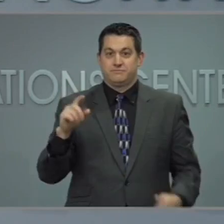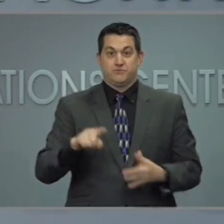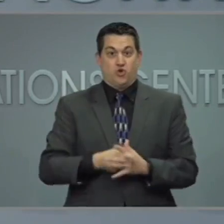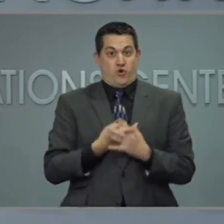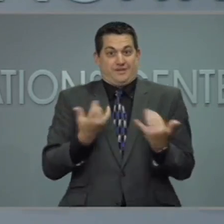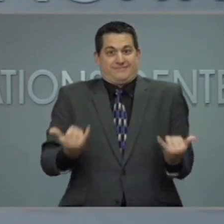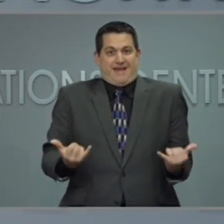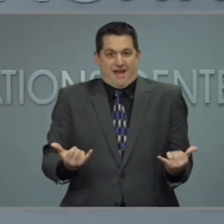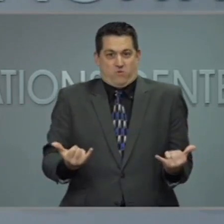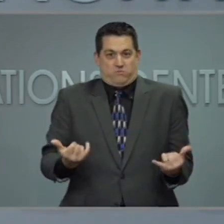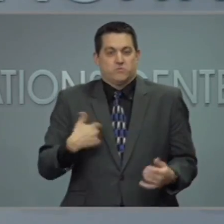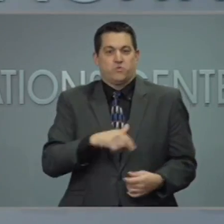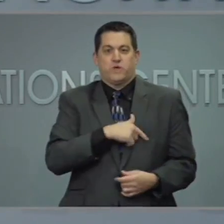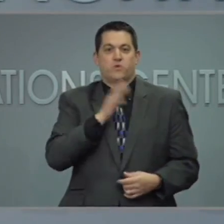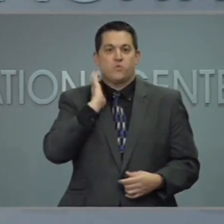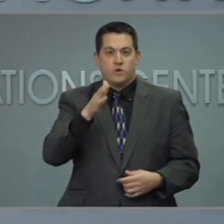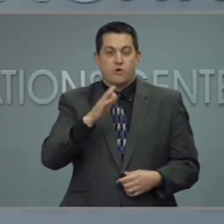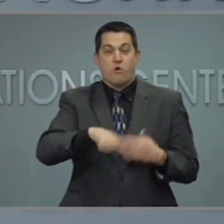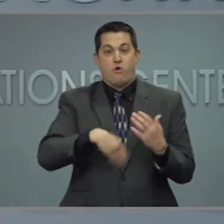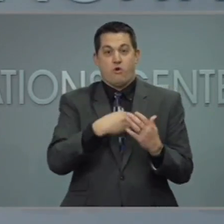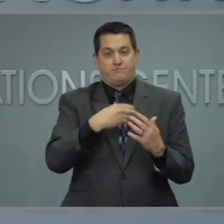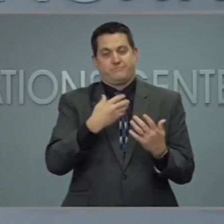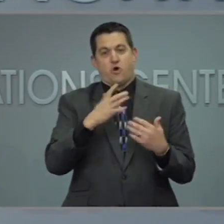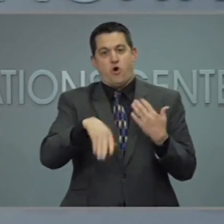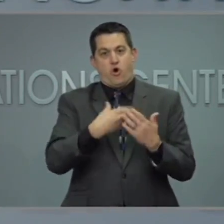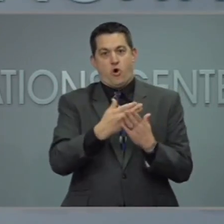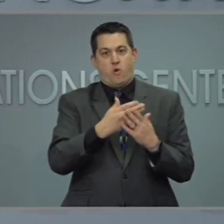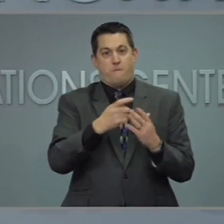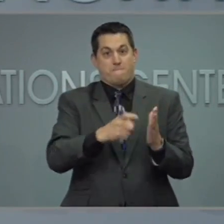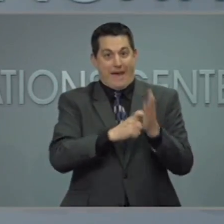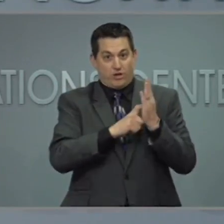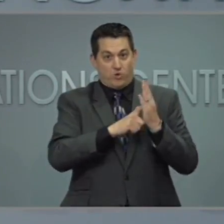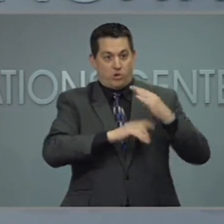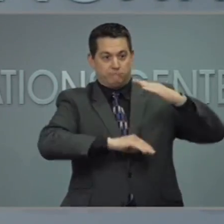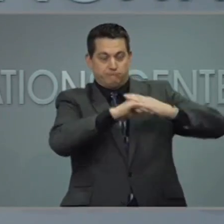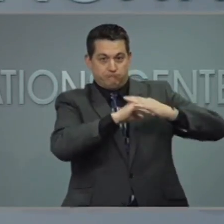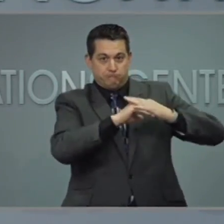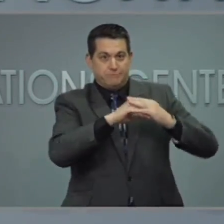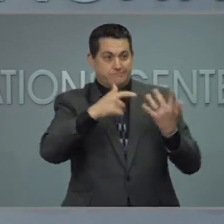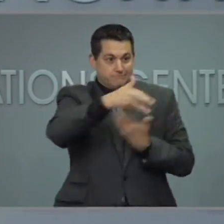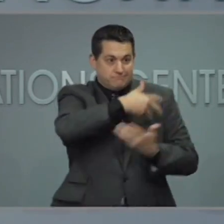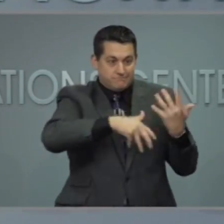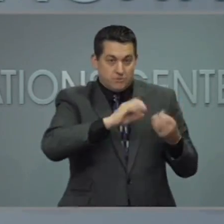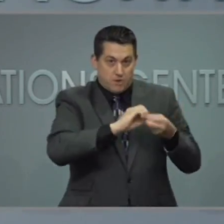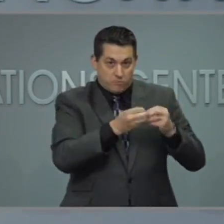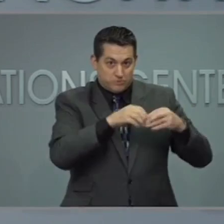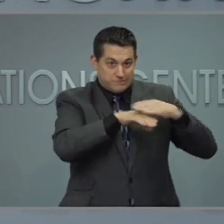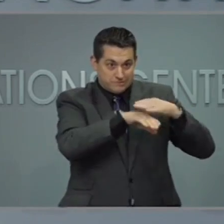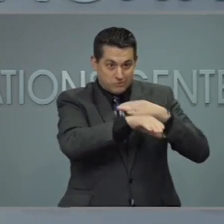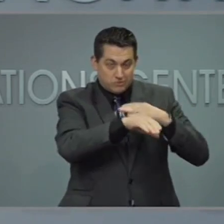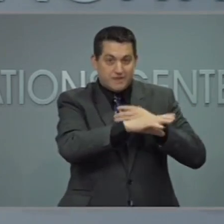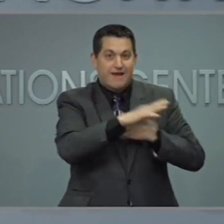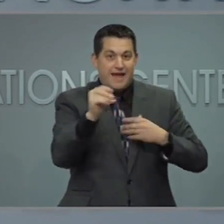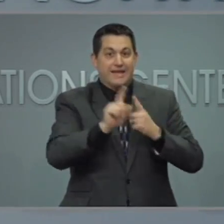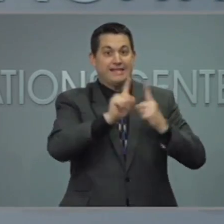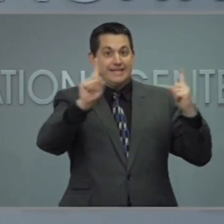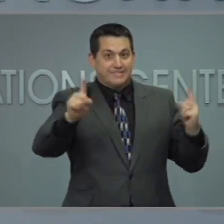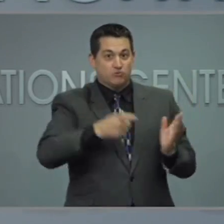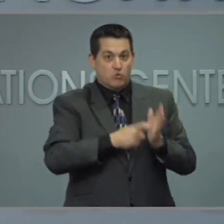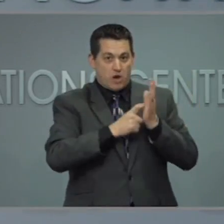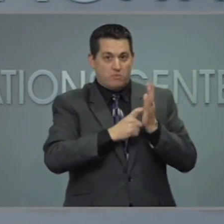we are lifting all mandatory capacity and gathering limits and social distancing